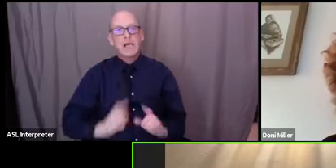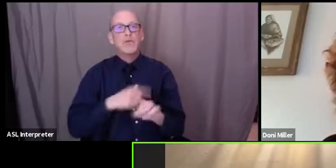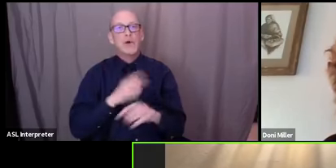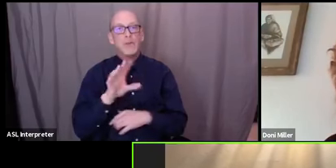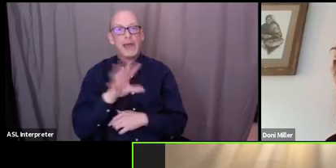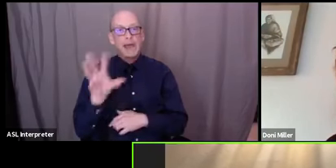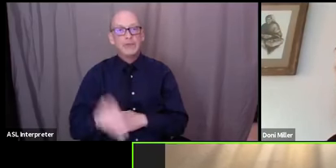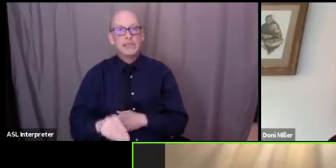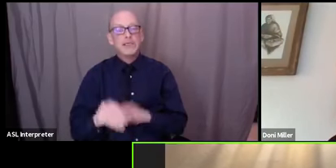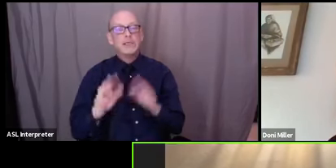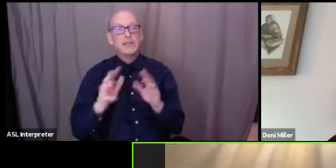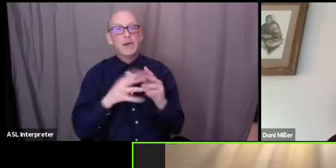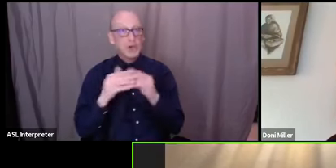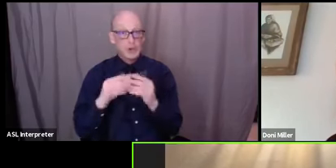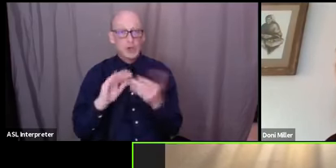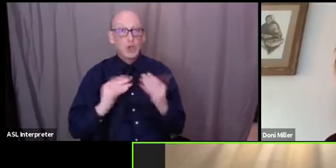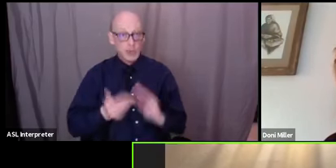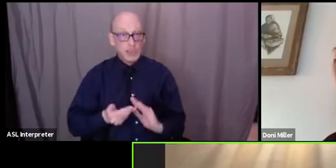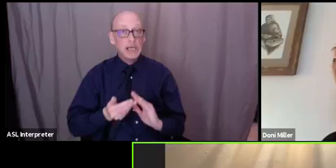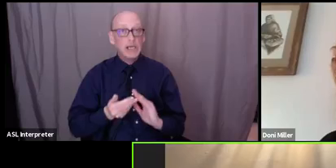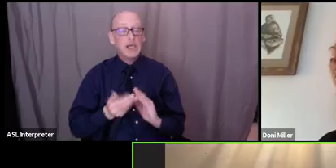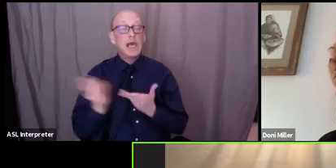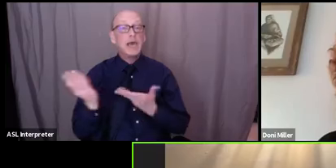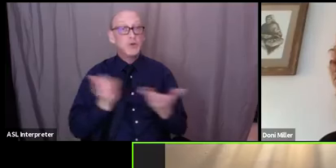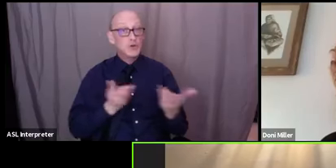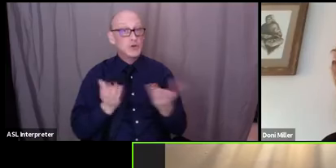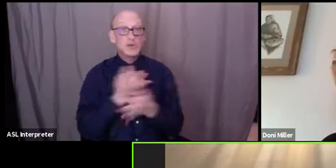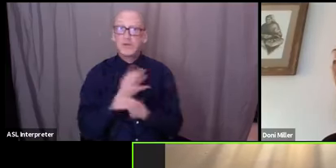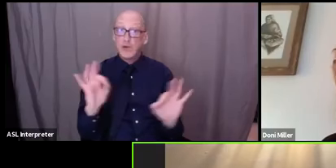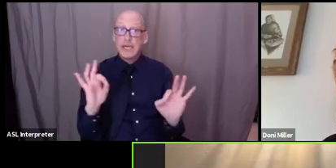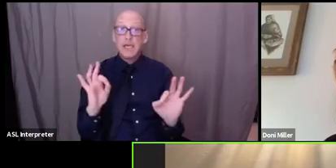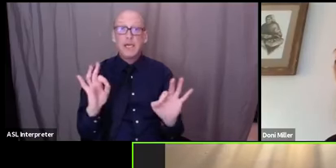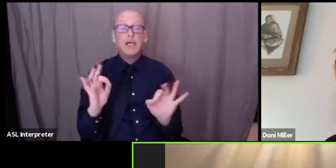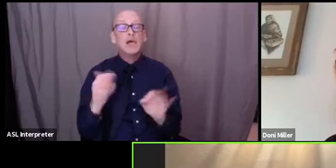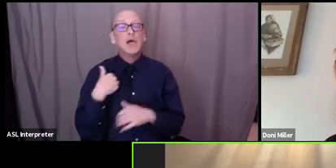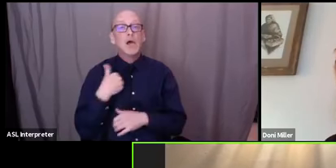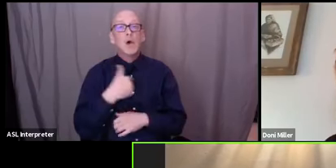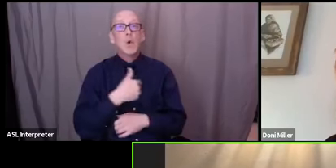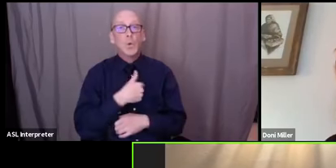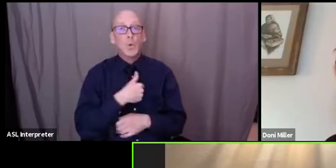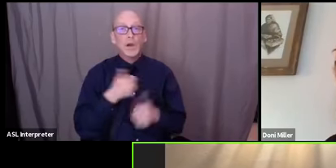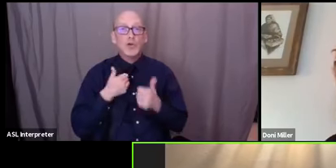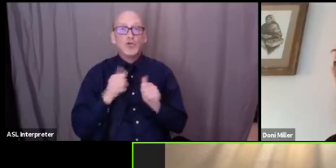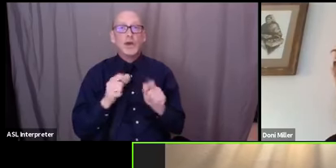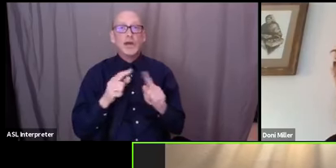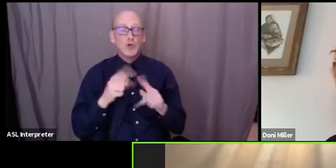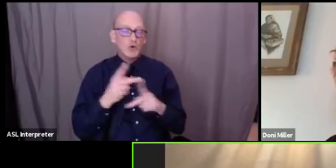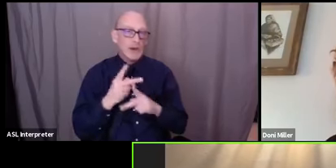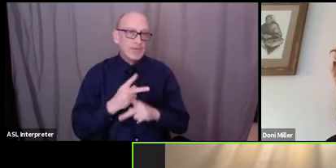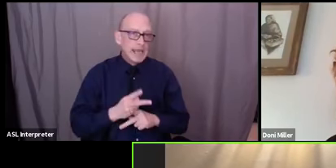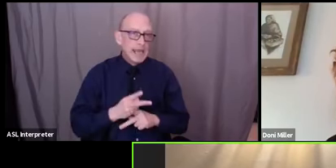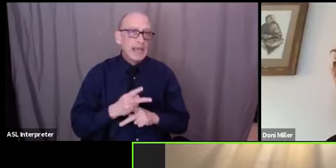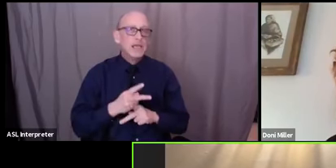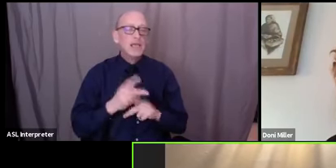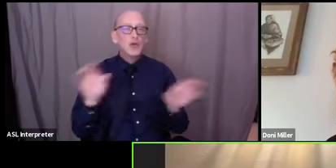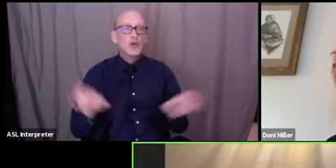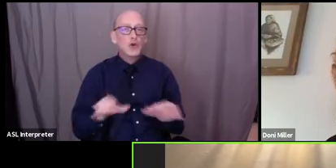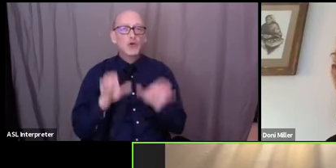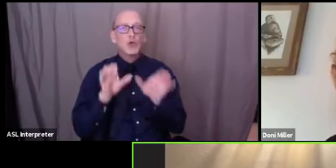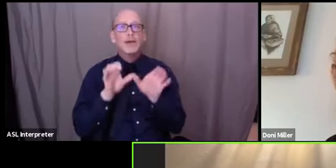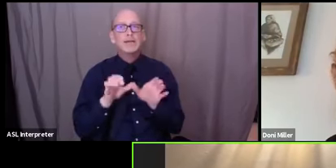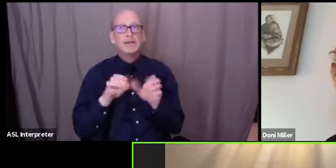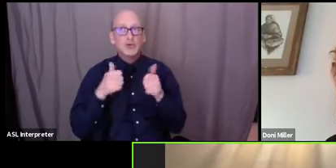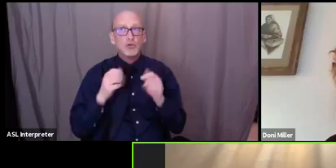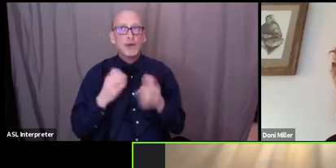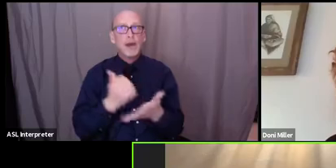community um and again the services there are free so we're just trying to navigate this crisis and helping as many people as